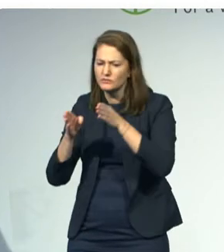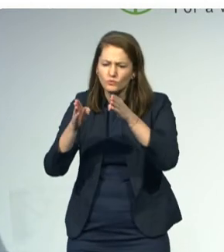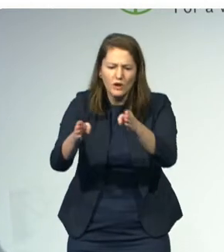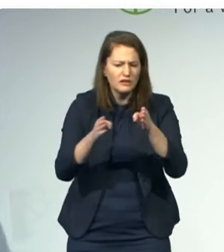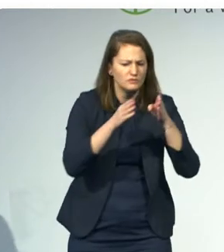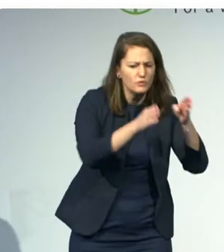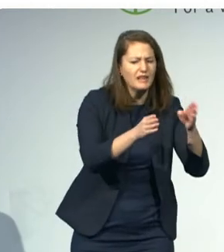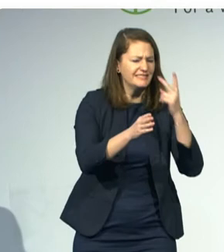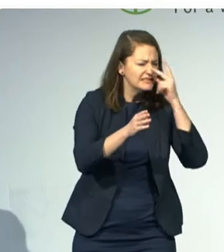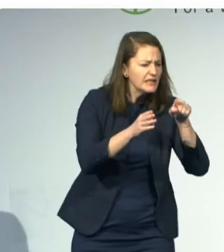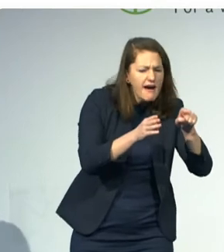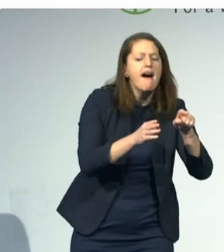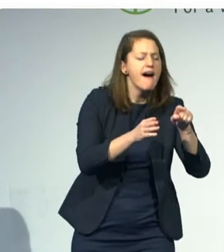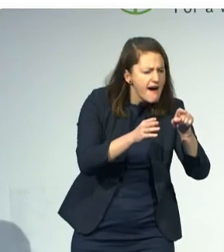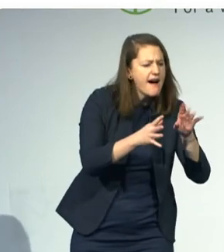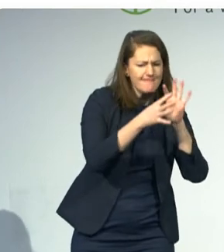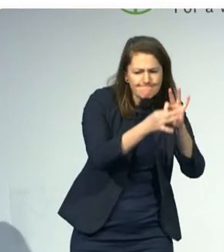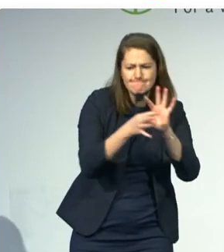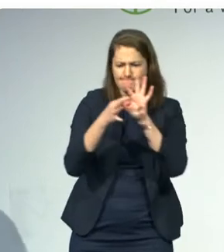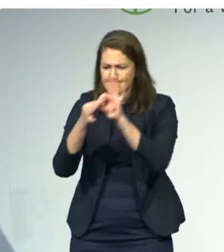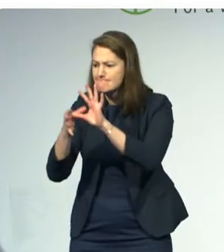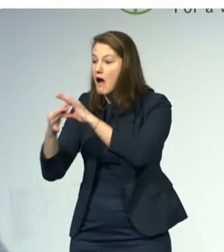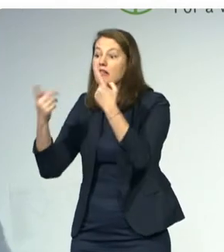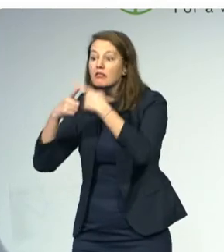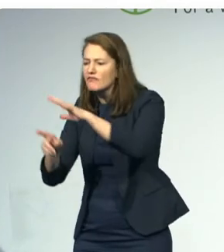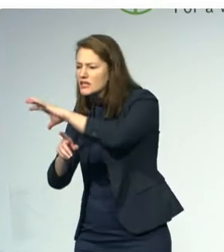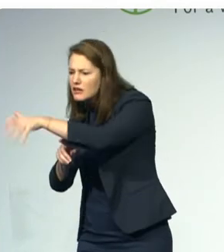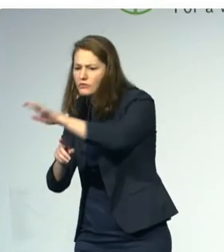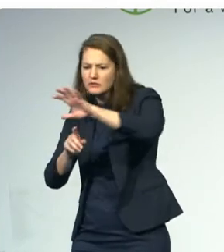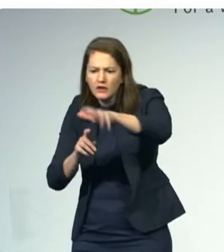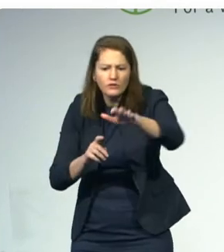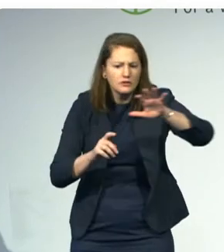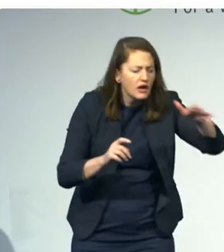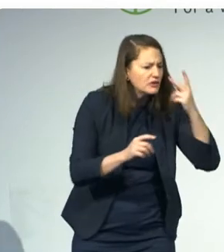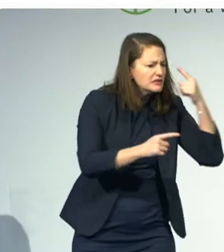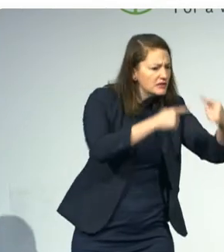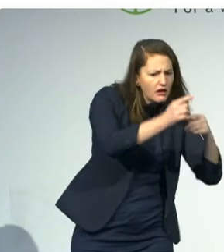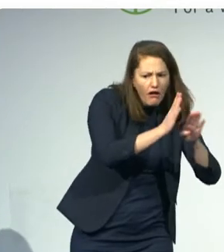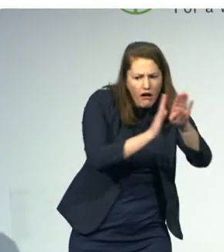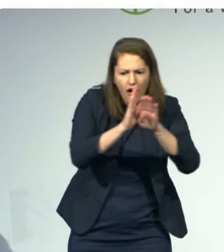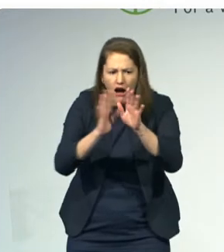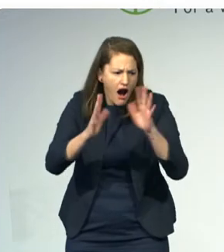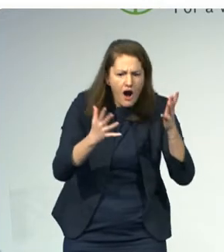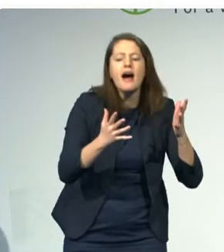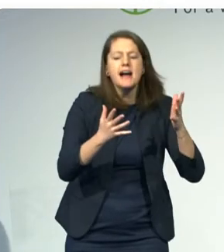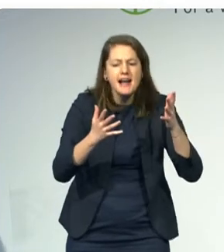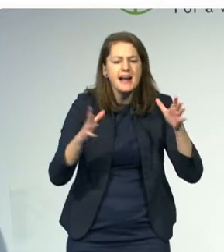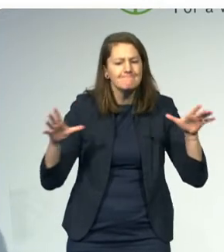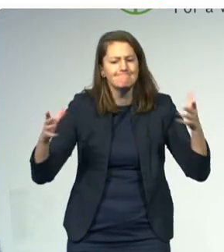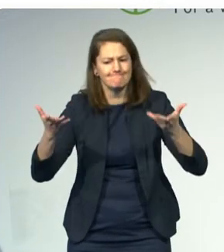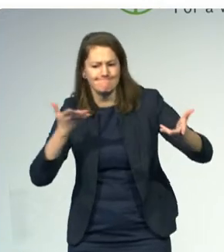development of our own countries. Where we are as countries, and where we are as a planet today,